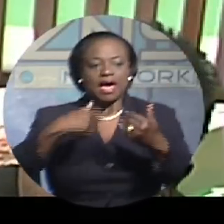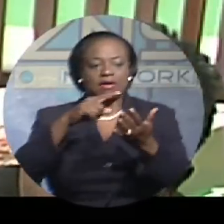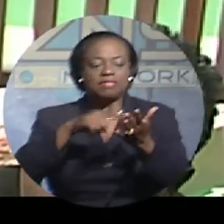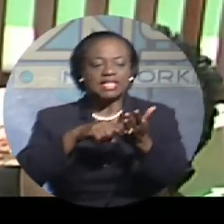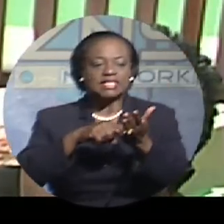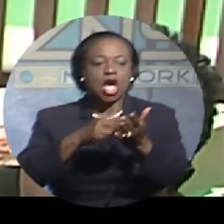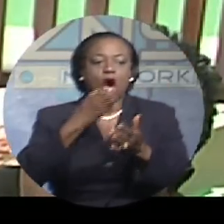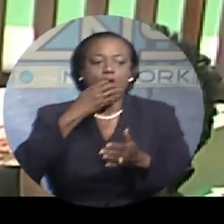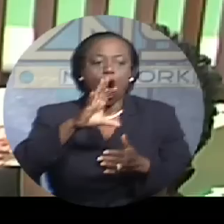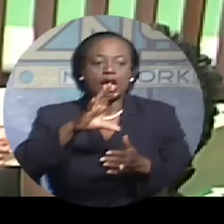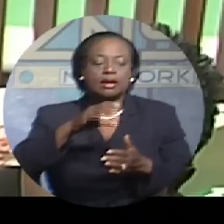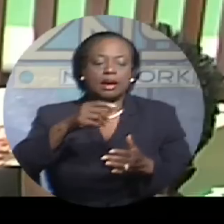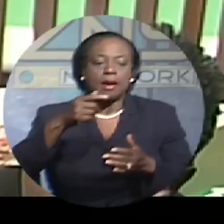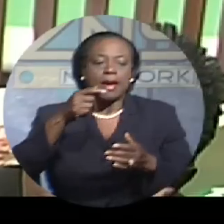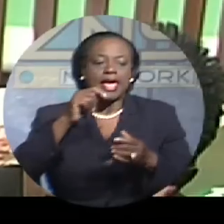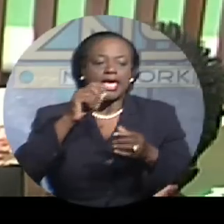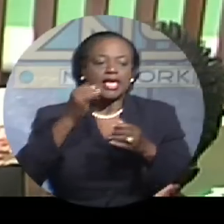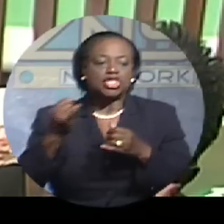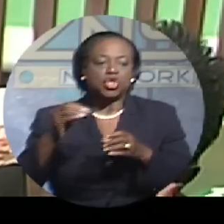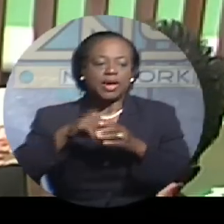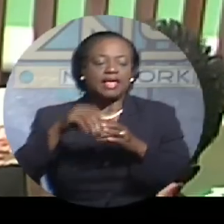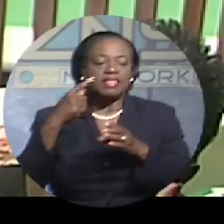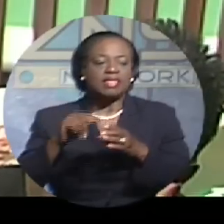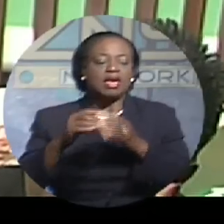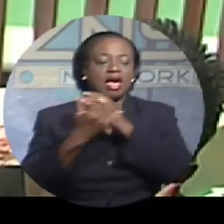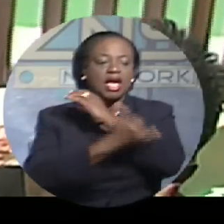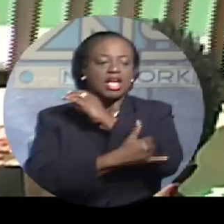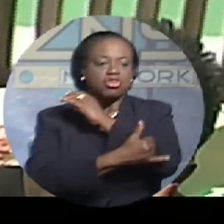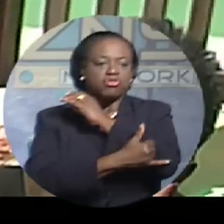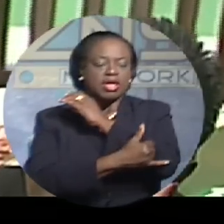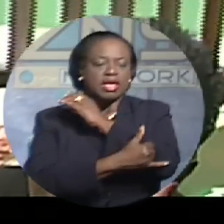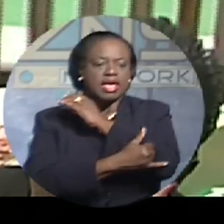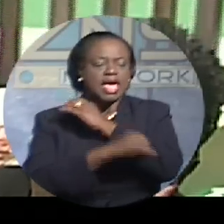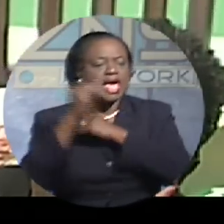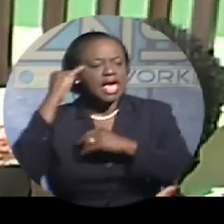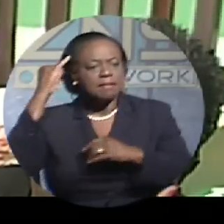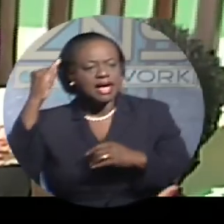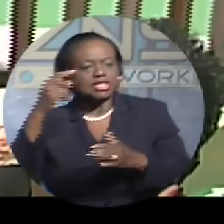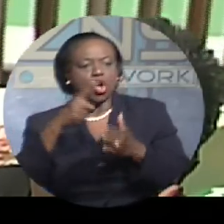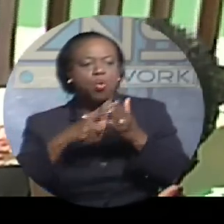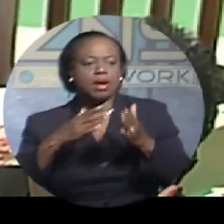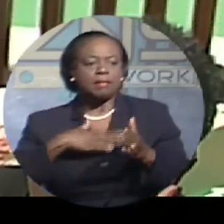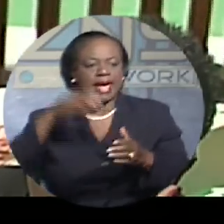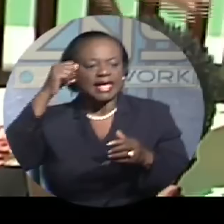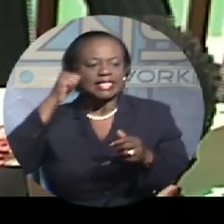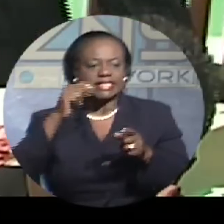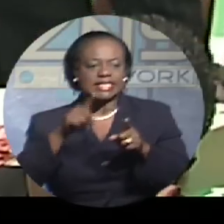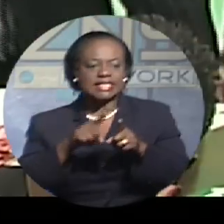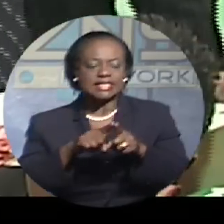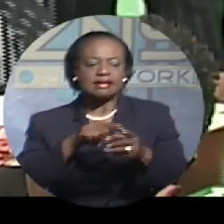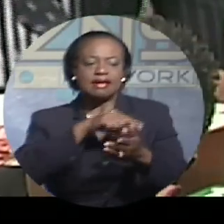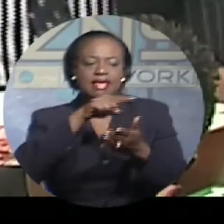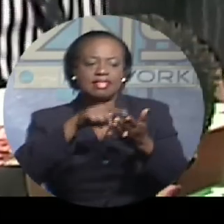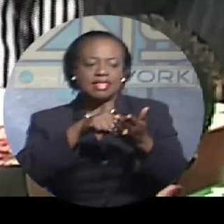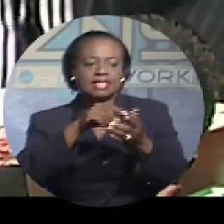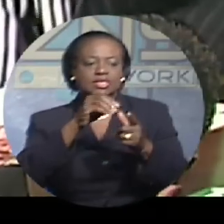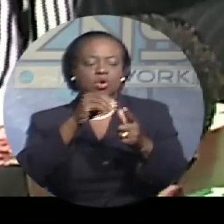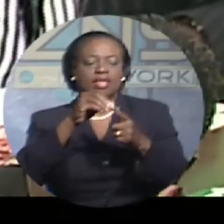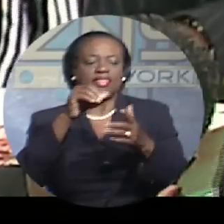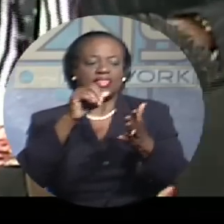-button issue in the country, imagine now what my sister, this one and that thinks in the context of this,